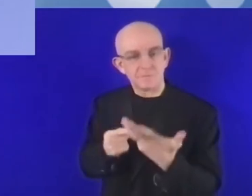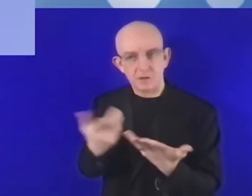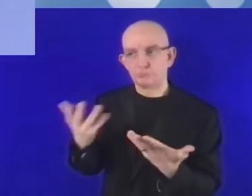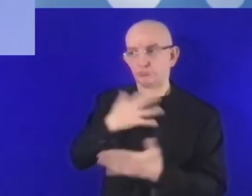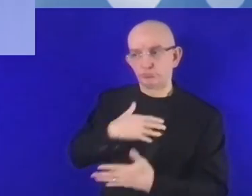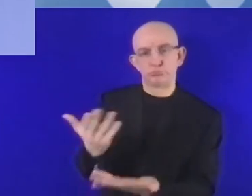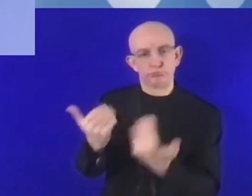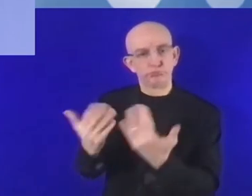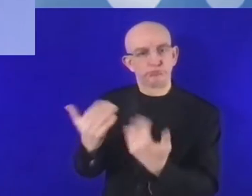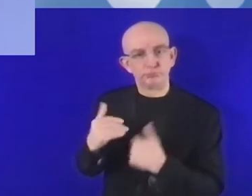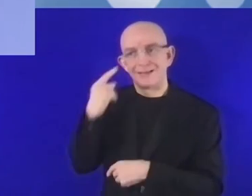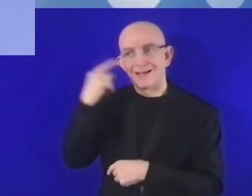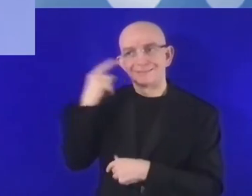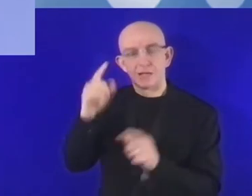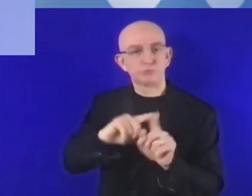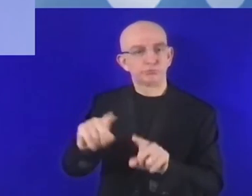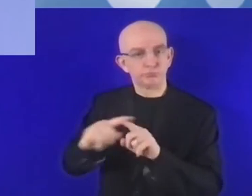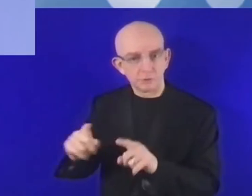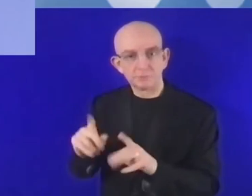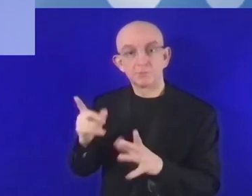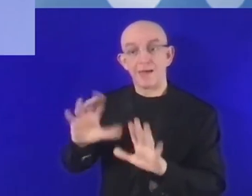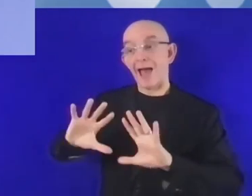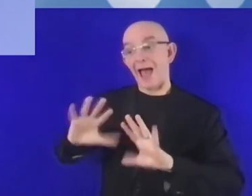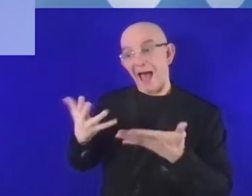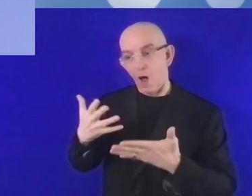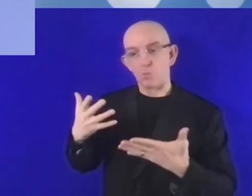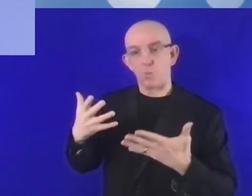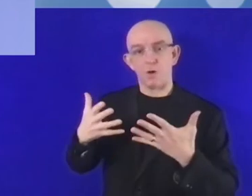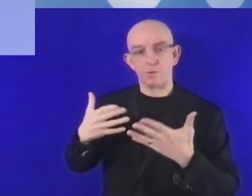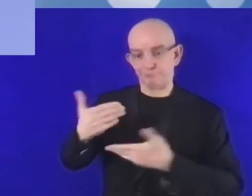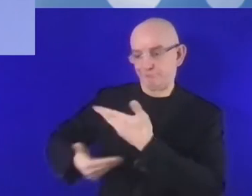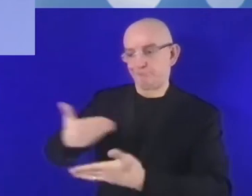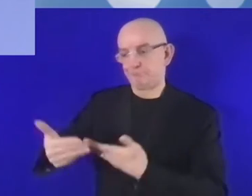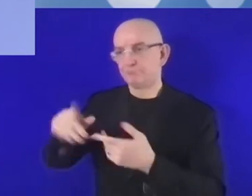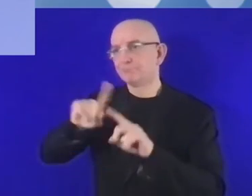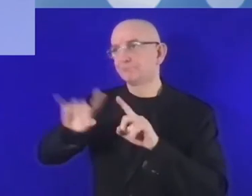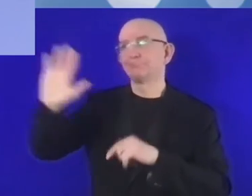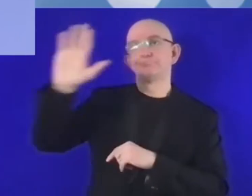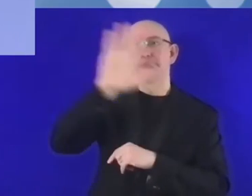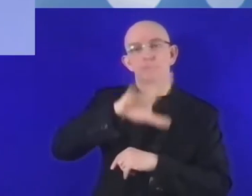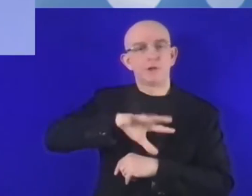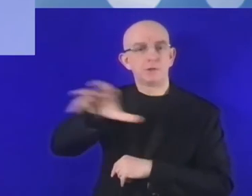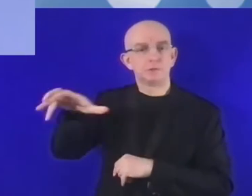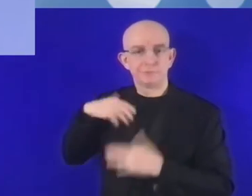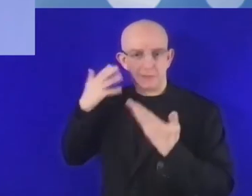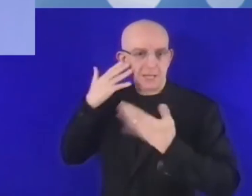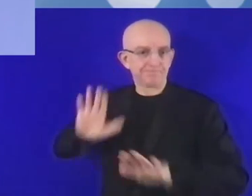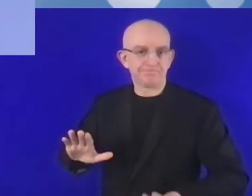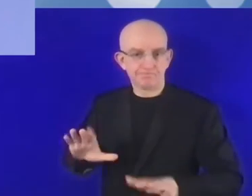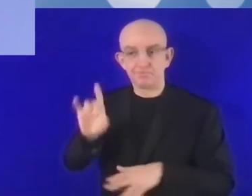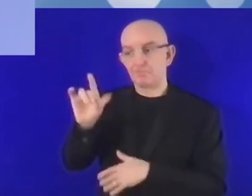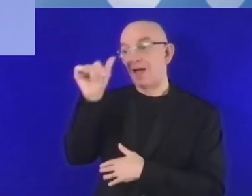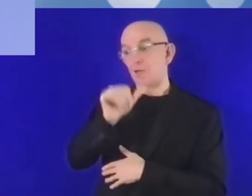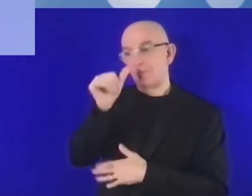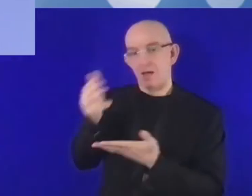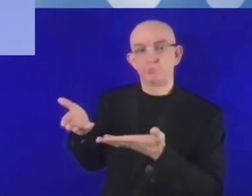but for developing nations like Ethiopia, my response would be all. So it can cause